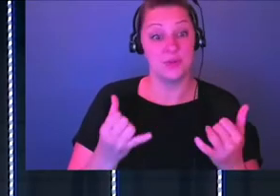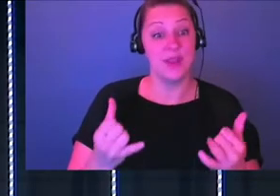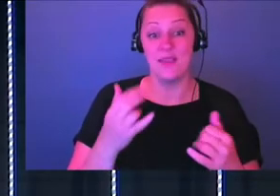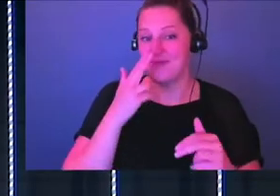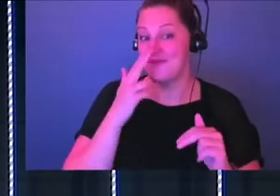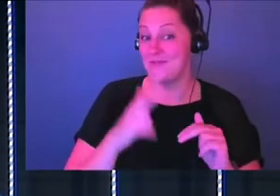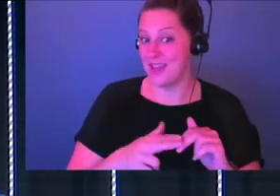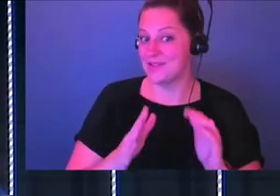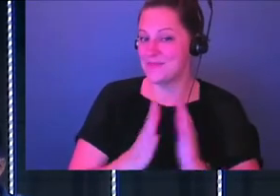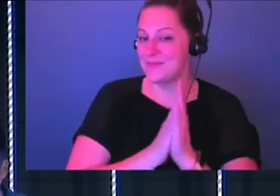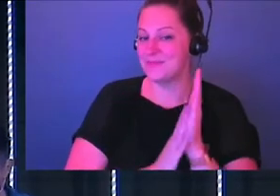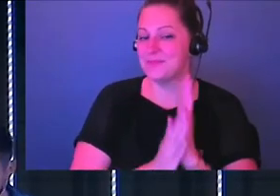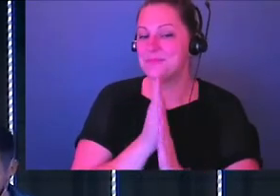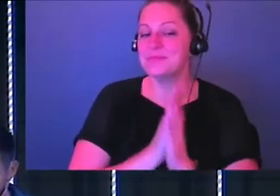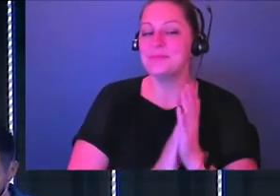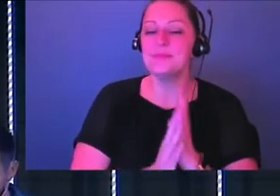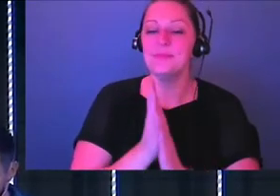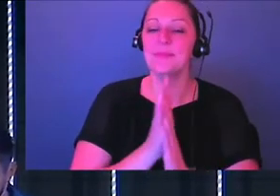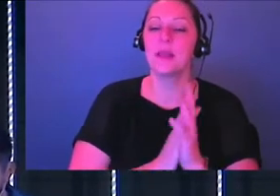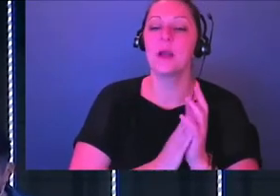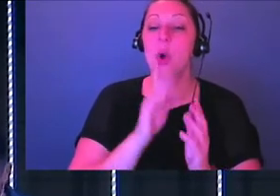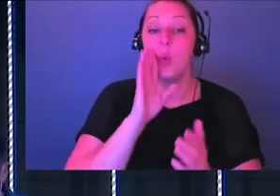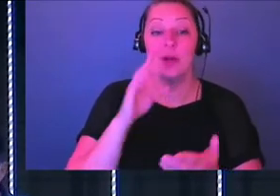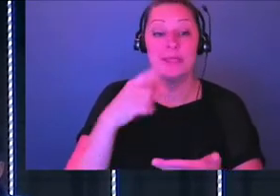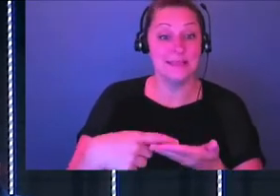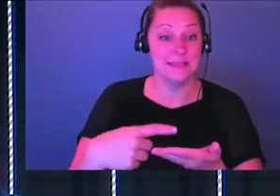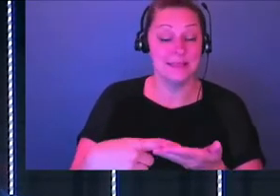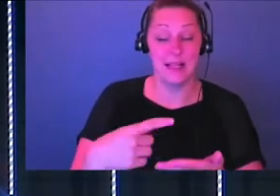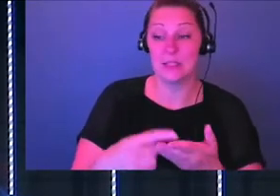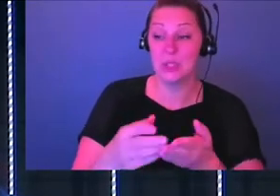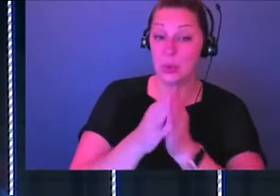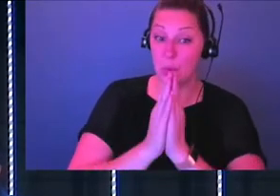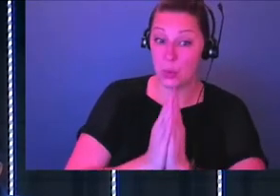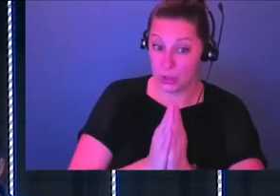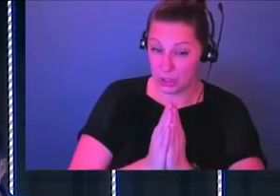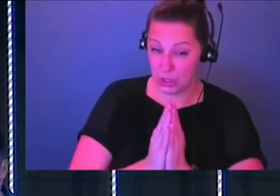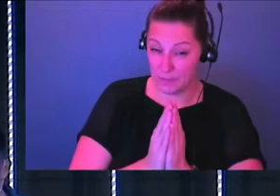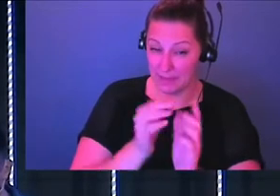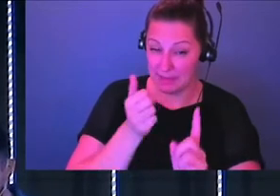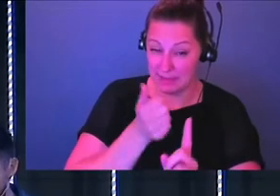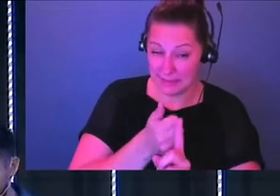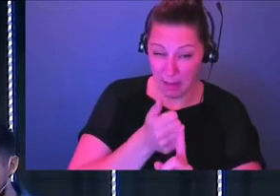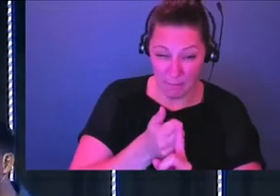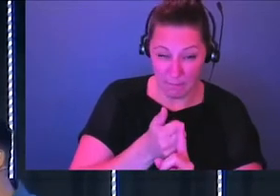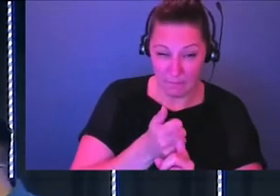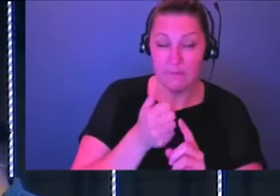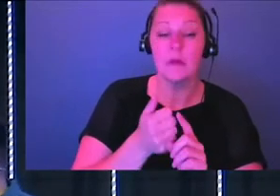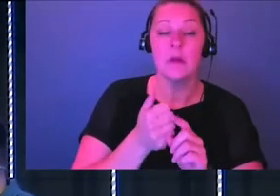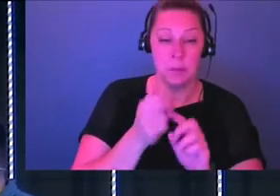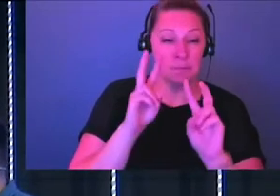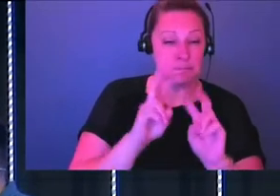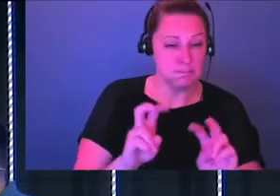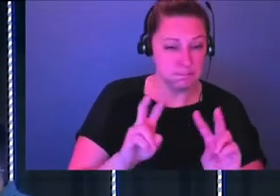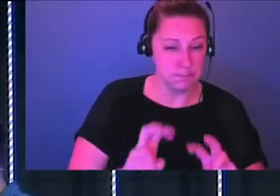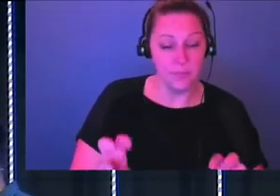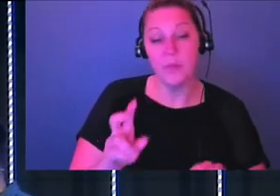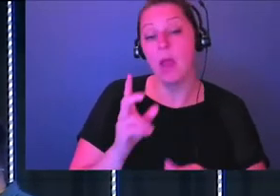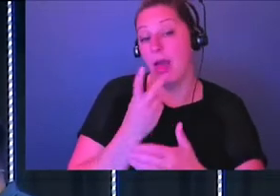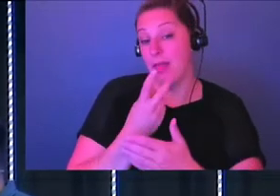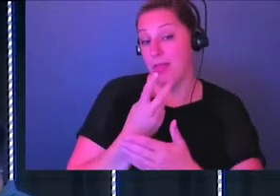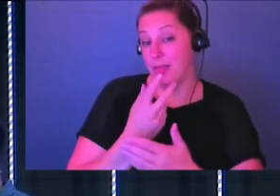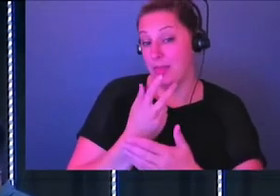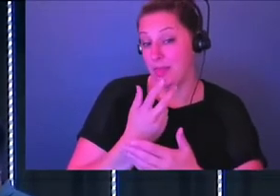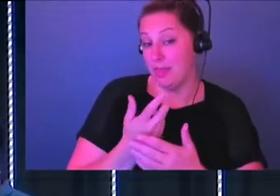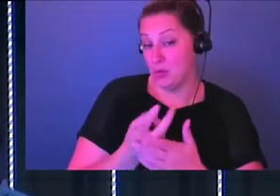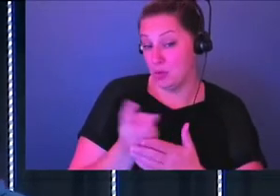some fun, okay? And we're going to talk a little more in depth about worship. And just to recap, if you've been here the last few weeks, this is the third